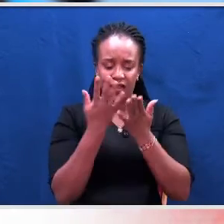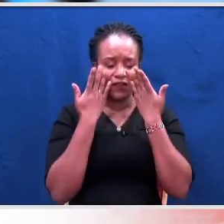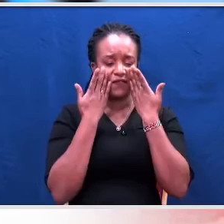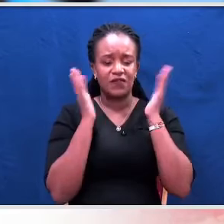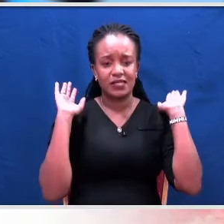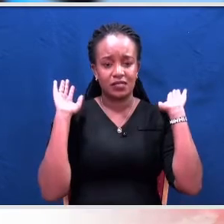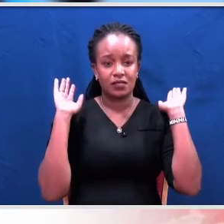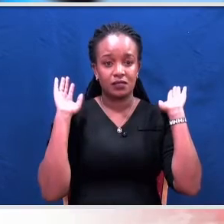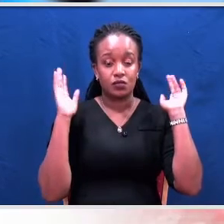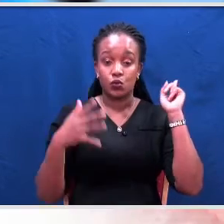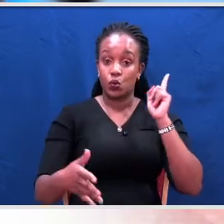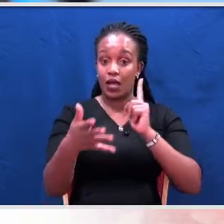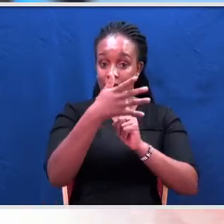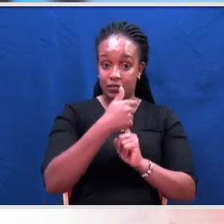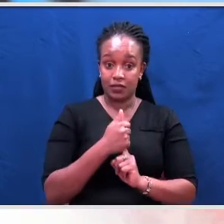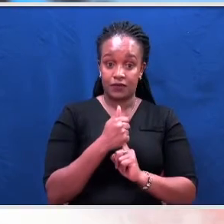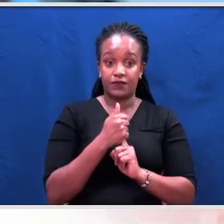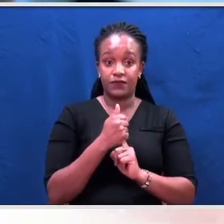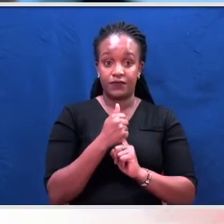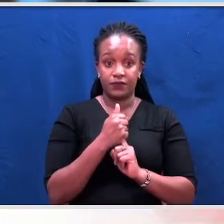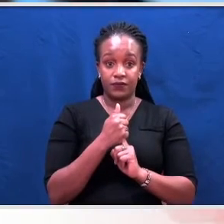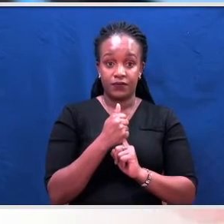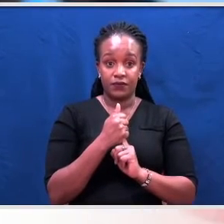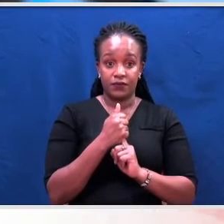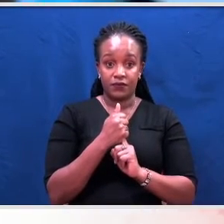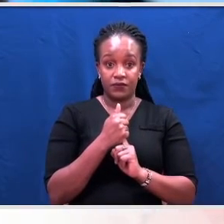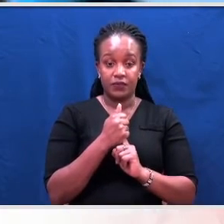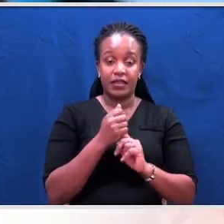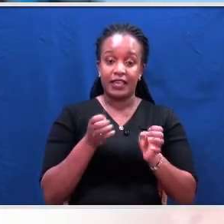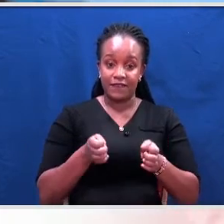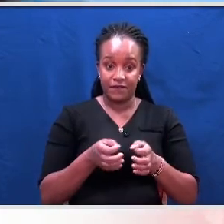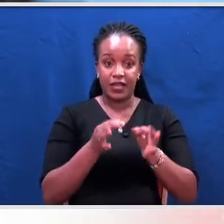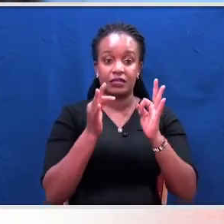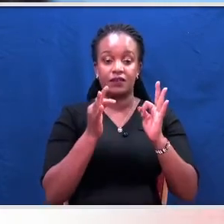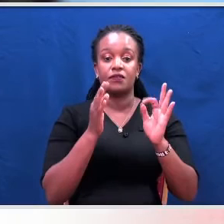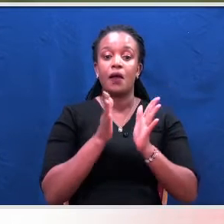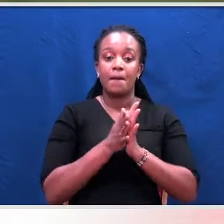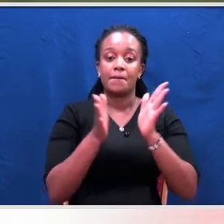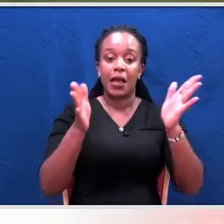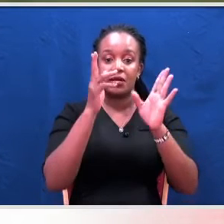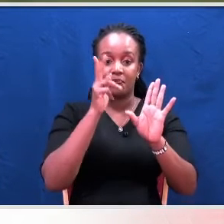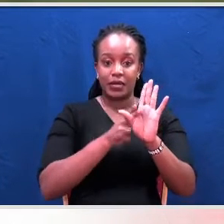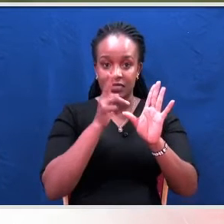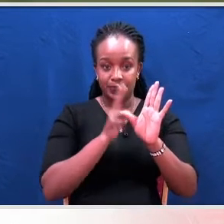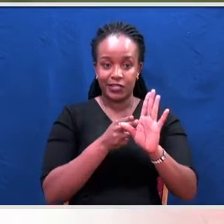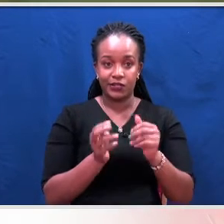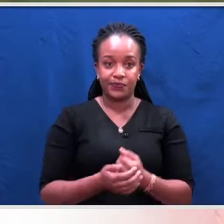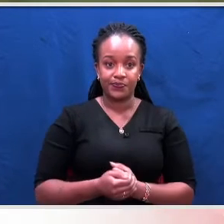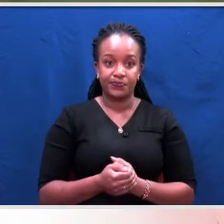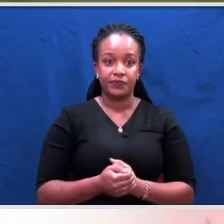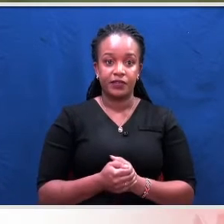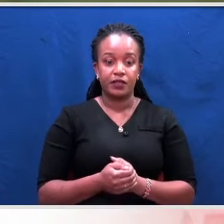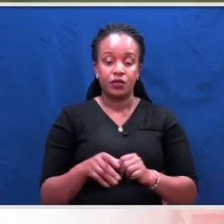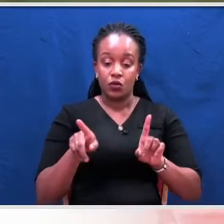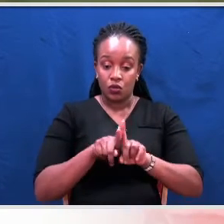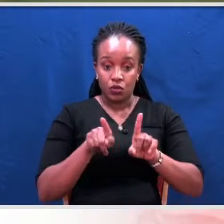reach this threshold of authentic, effective public participation. The showdown that was a race against